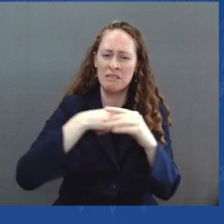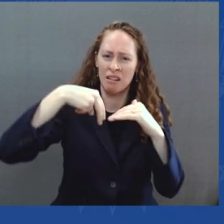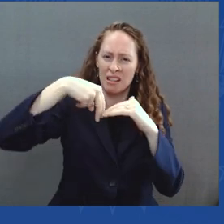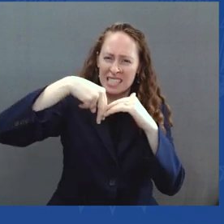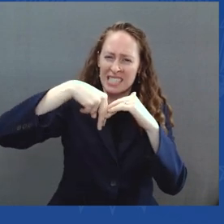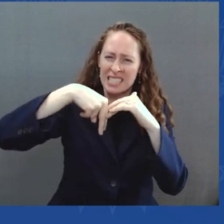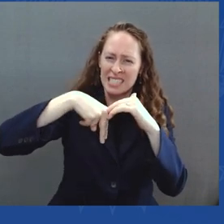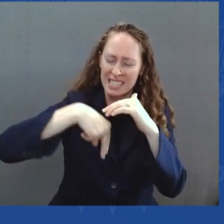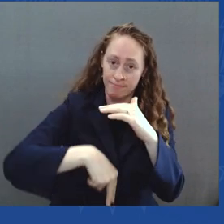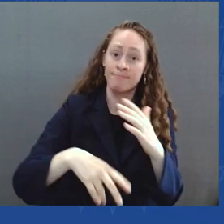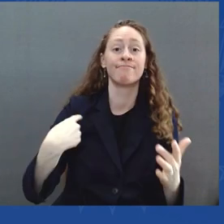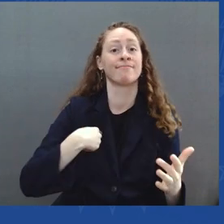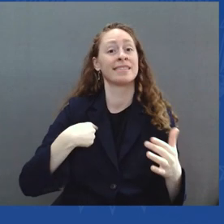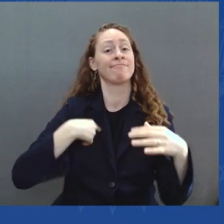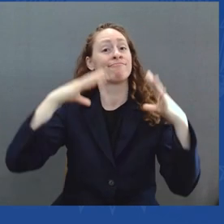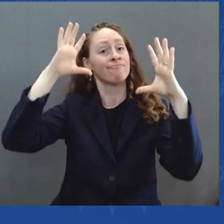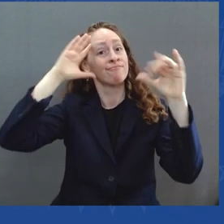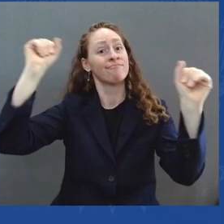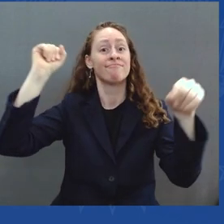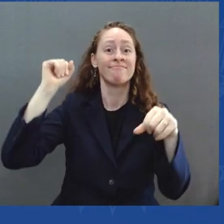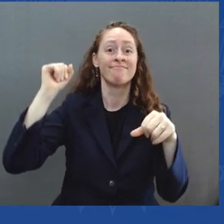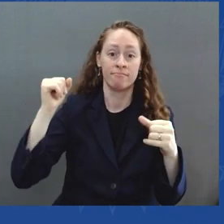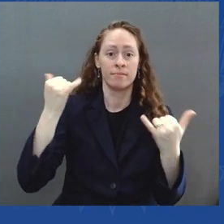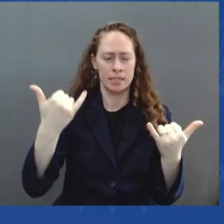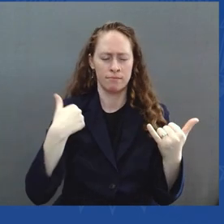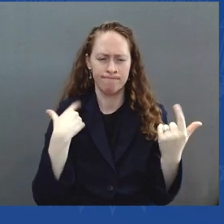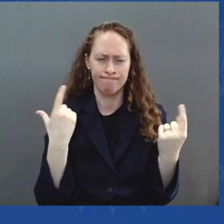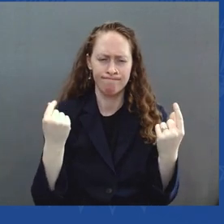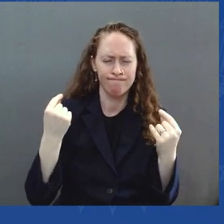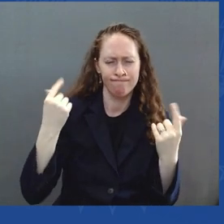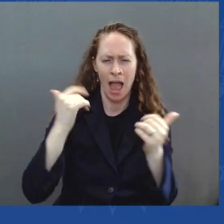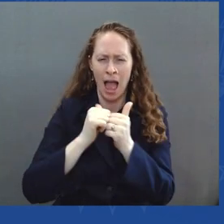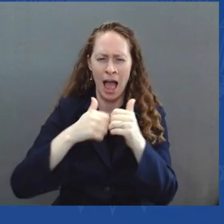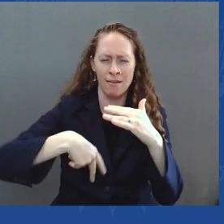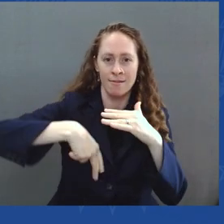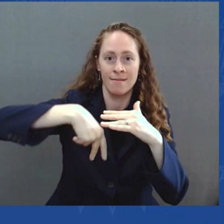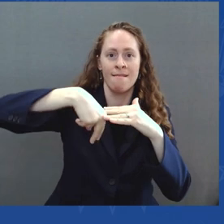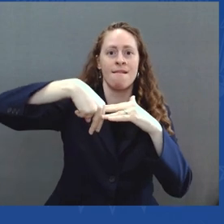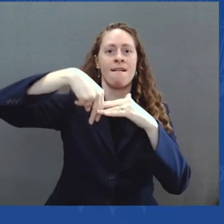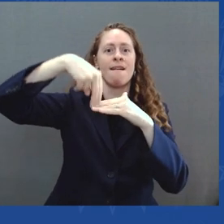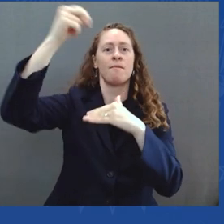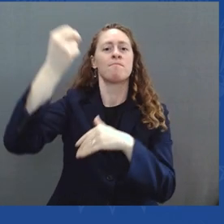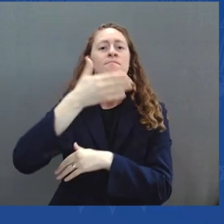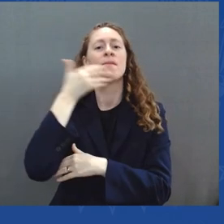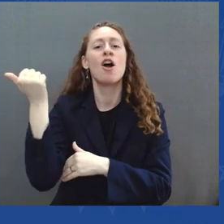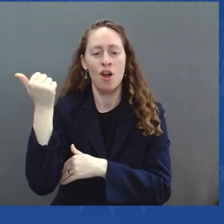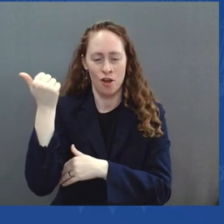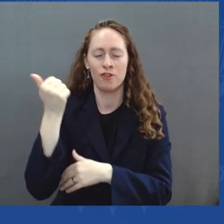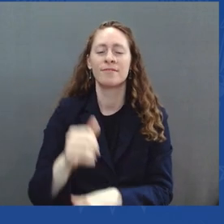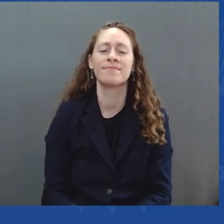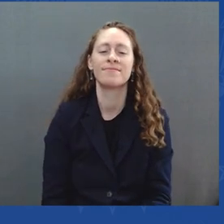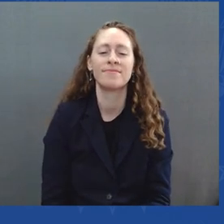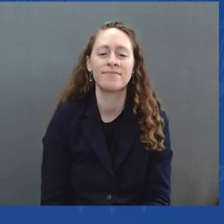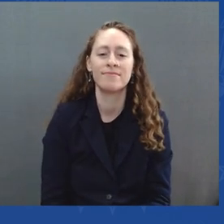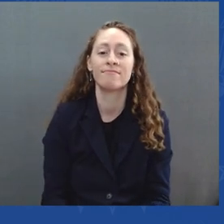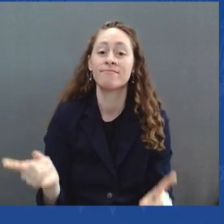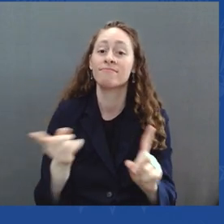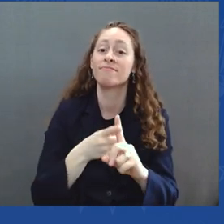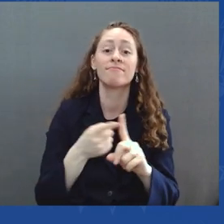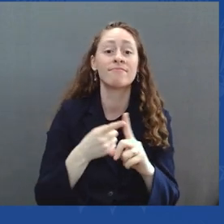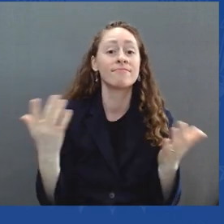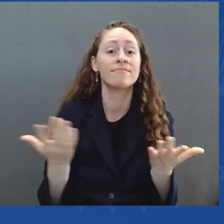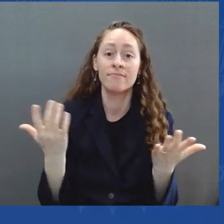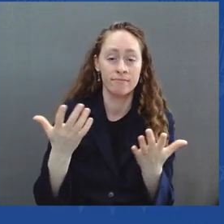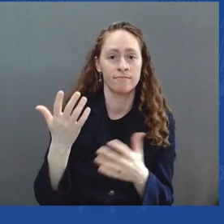we cut the federal deficit by more than $350 billion. And this year, in 2022, we're on